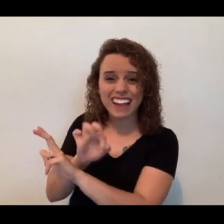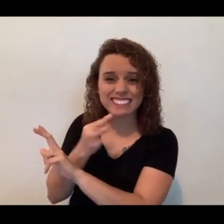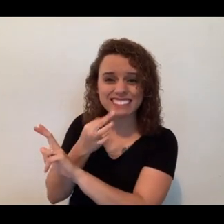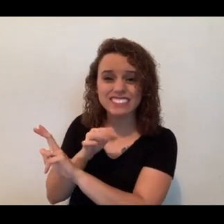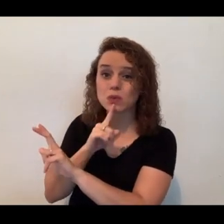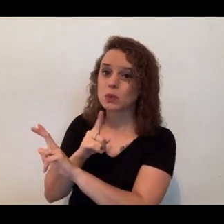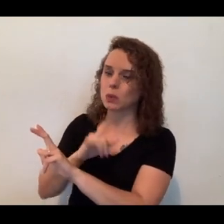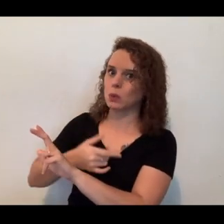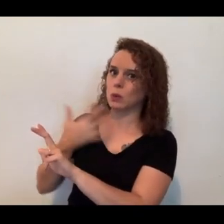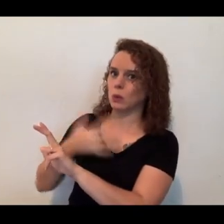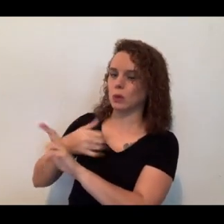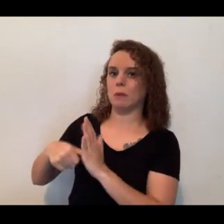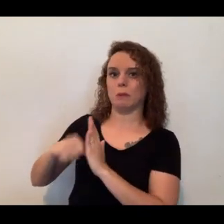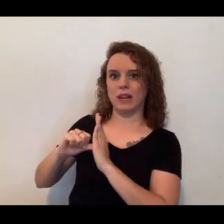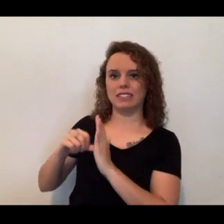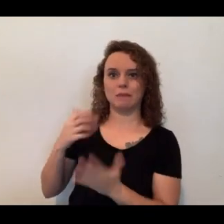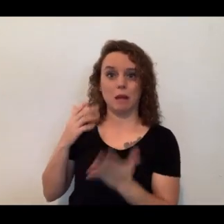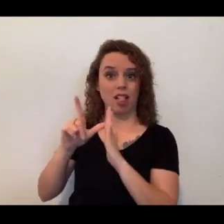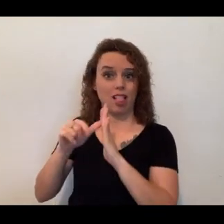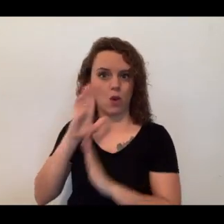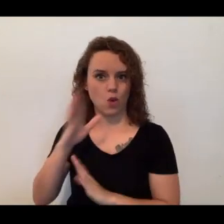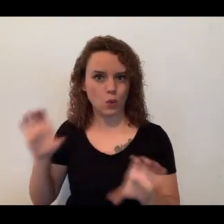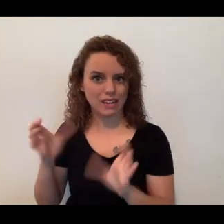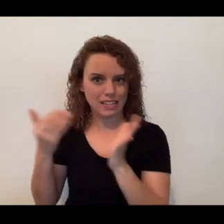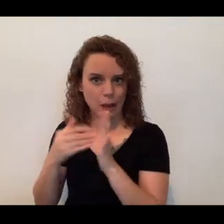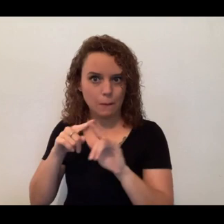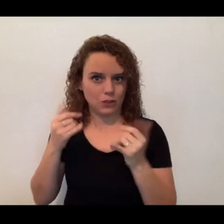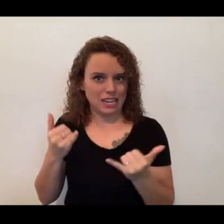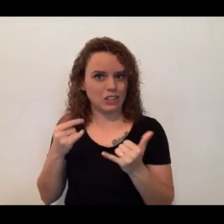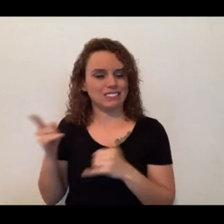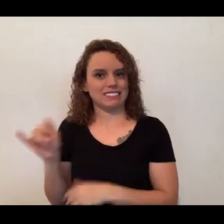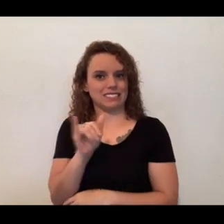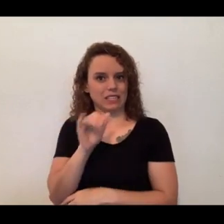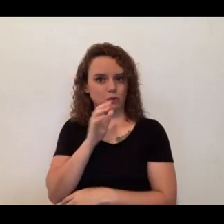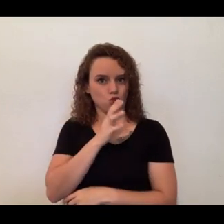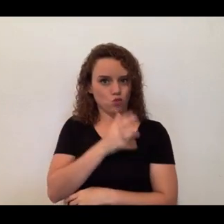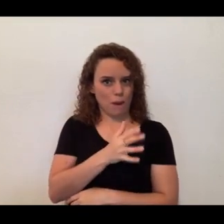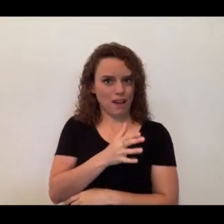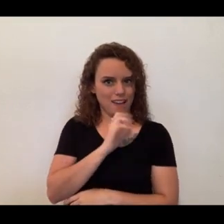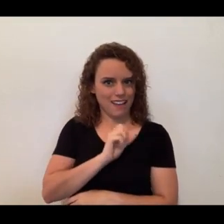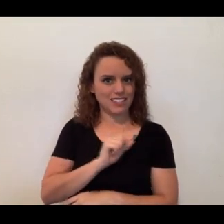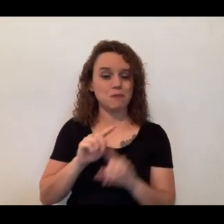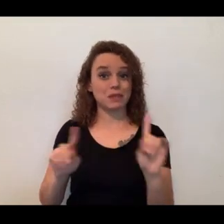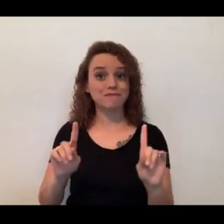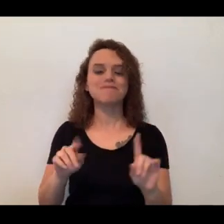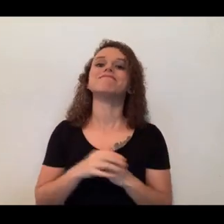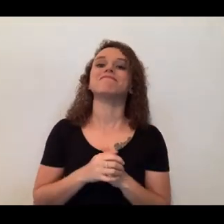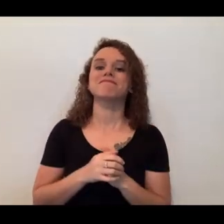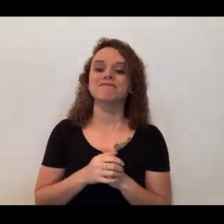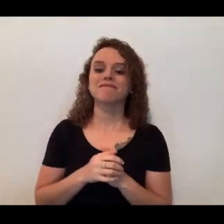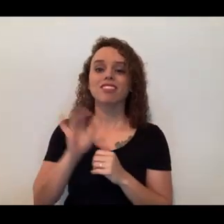do it again in just a little bit, but that's pretty hard for her. She's a grandma age at this point. But what that's going to do as an ocelot